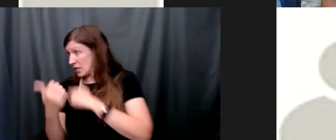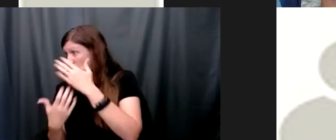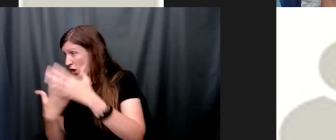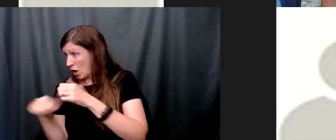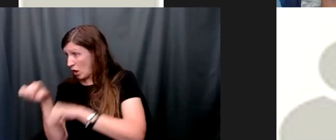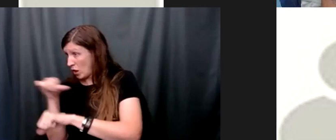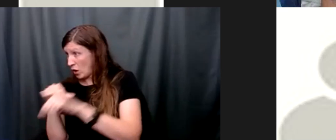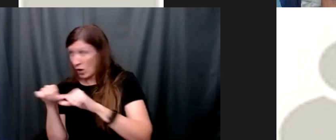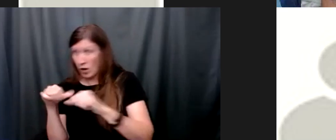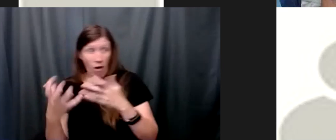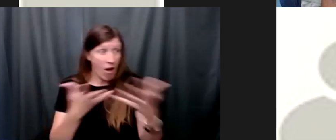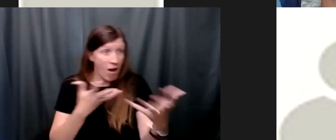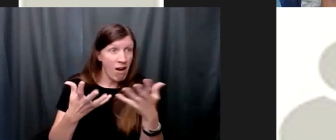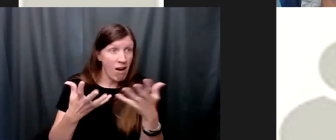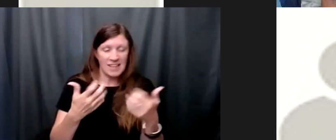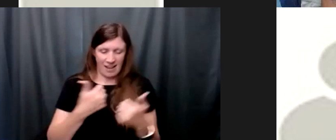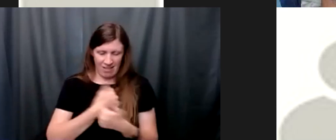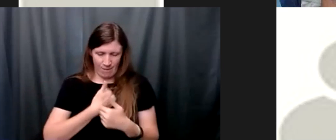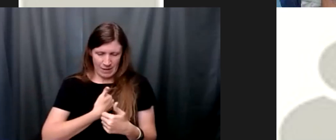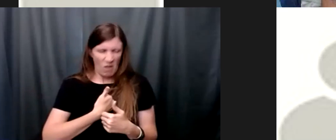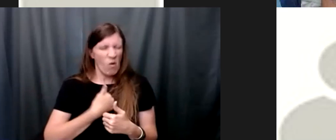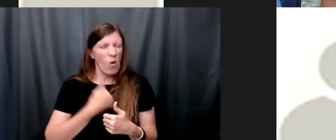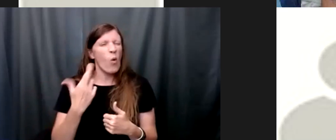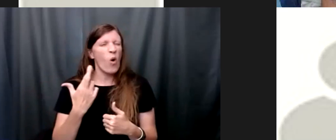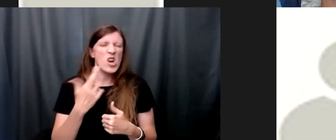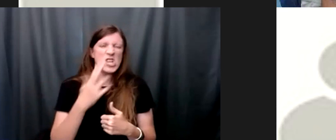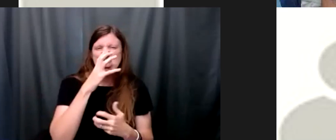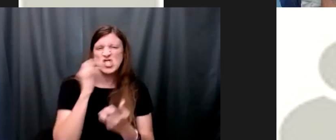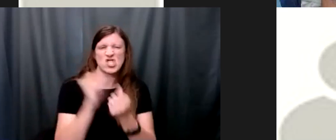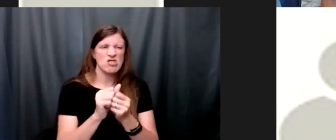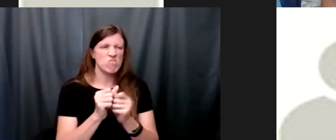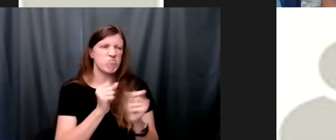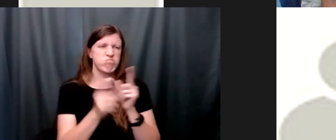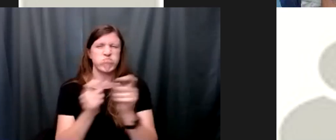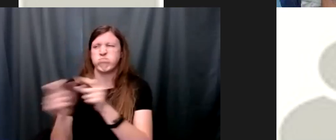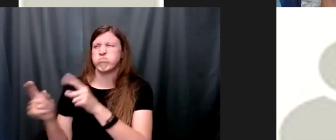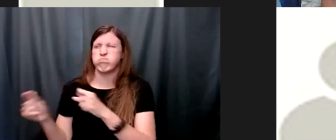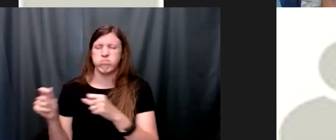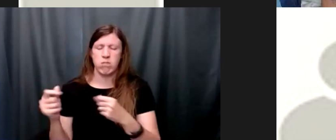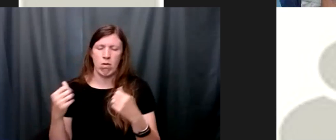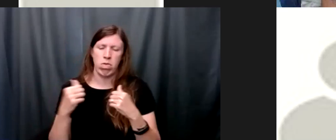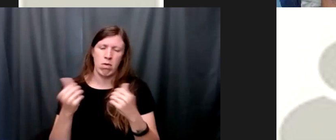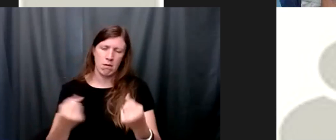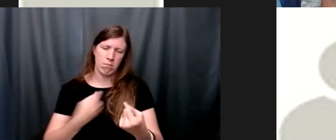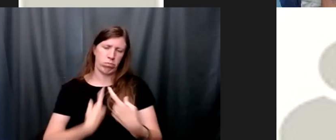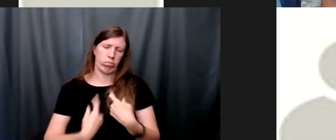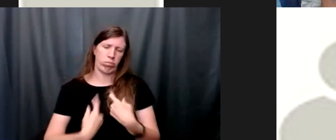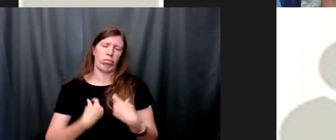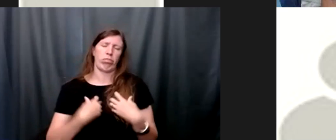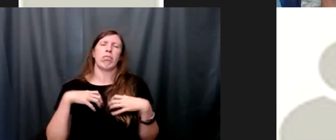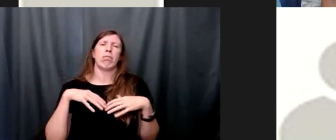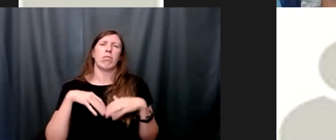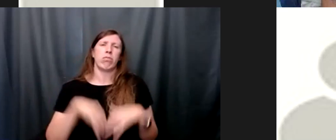devouring each other see if we're not careful we can just give in to this fatigue of being in the midst of all